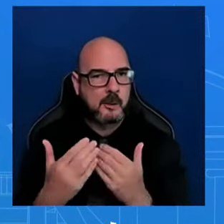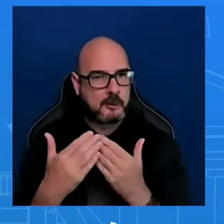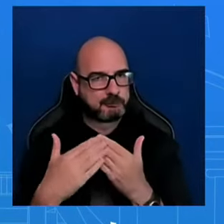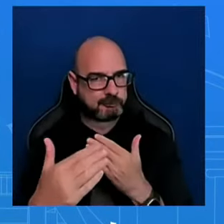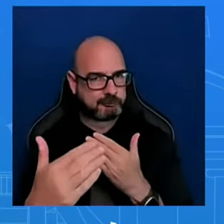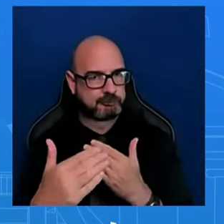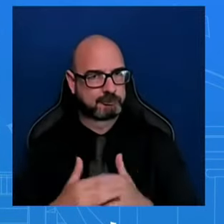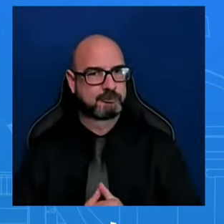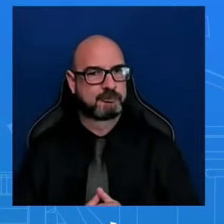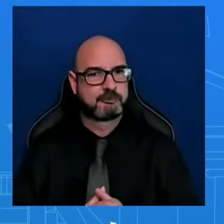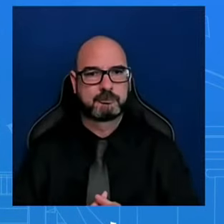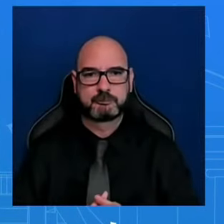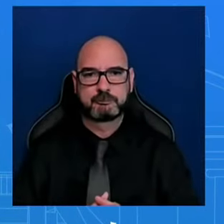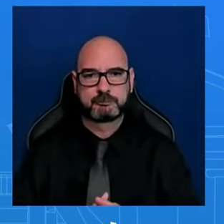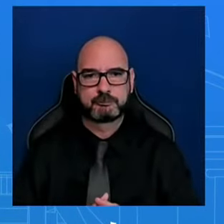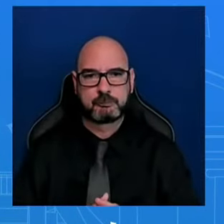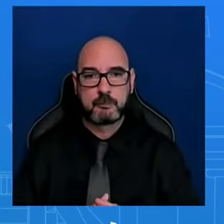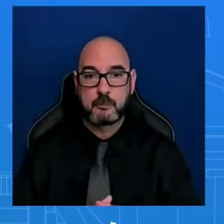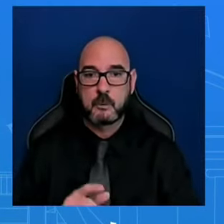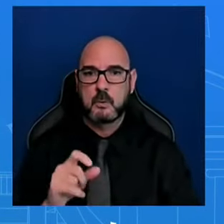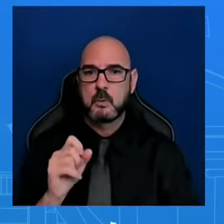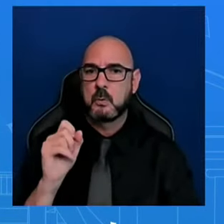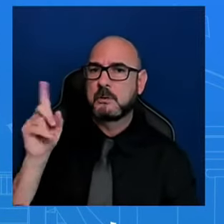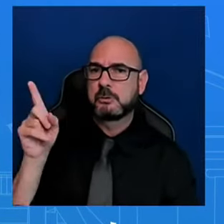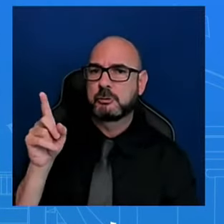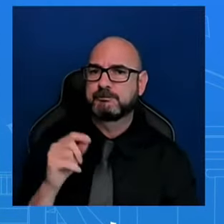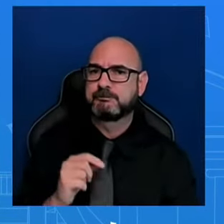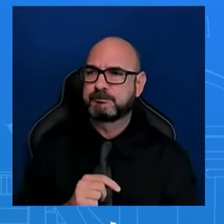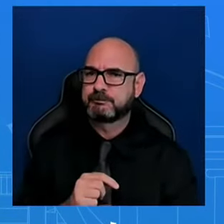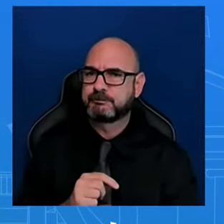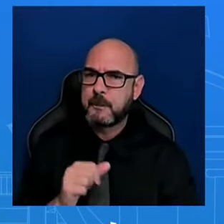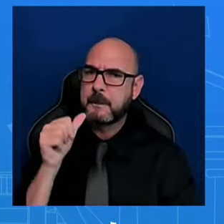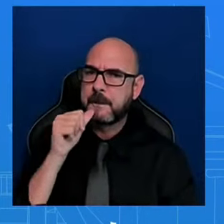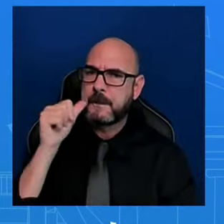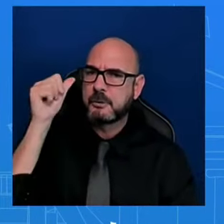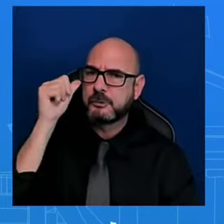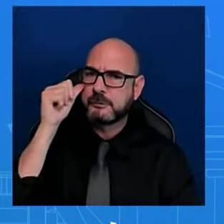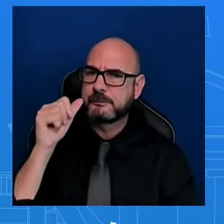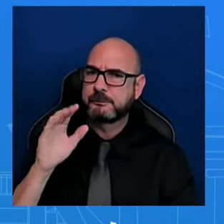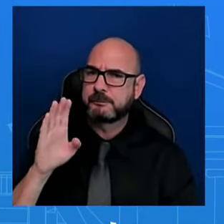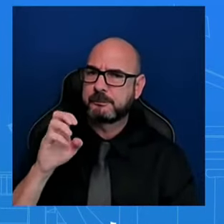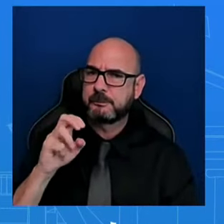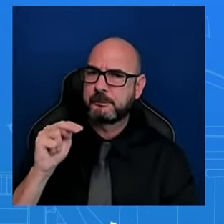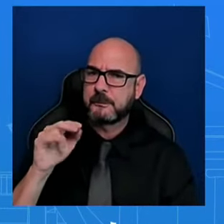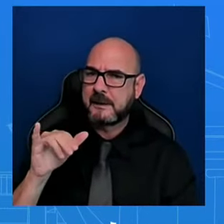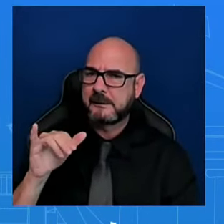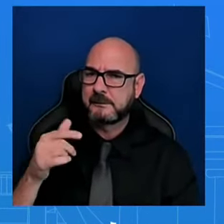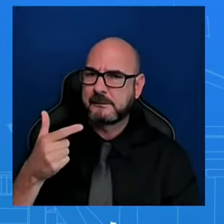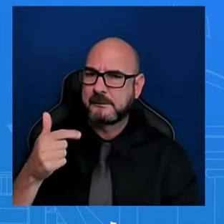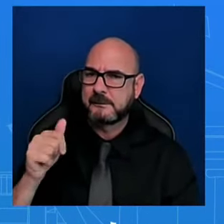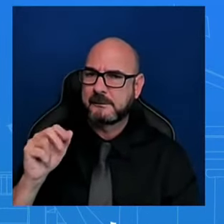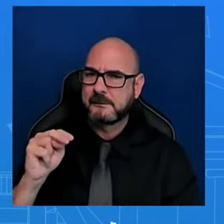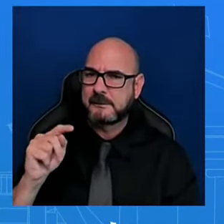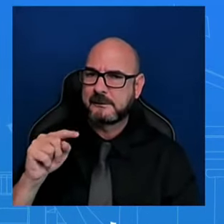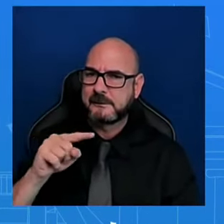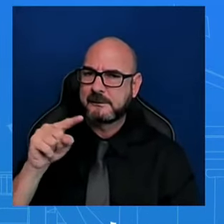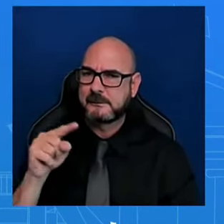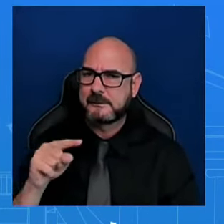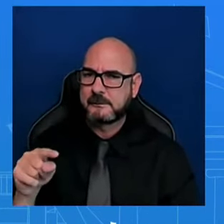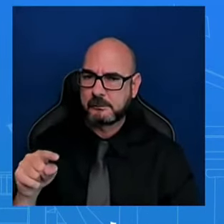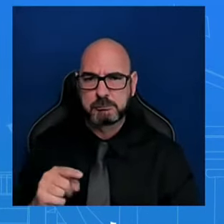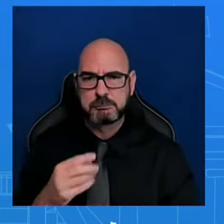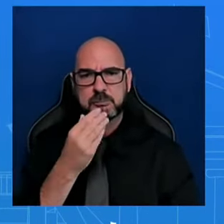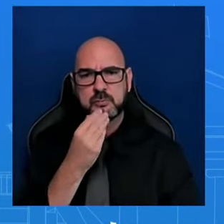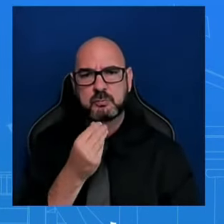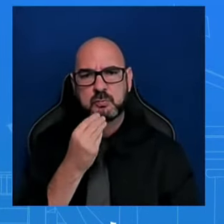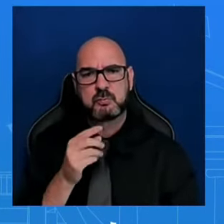Yesterday, Benny Gantz, the Israeli war cabinet minister, called for Israel to hold early elections by September. Where does the